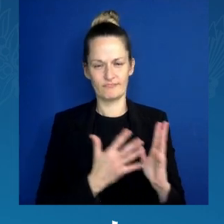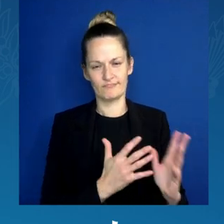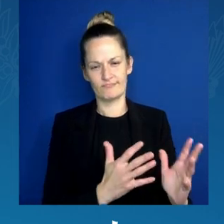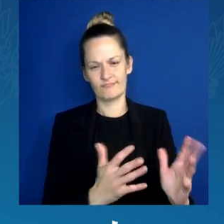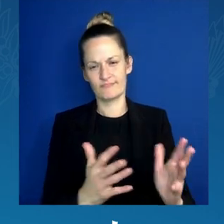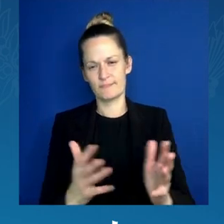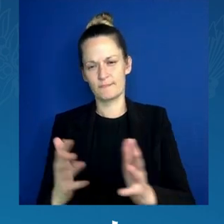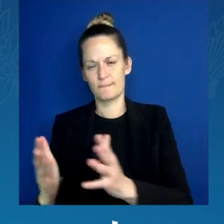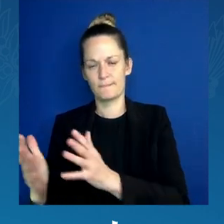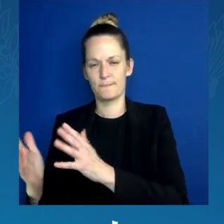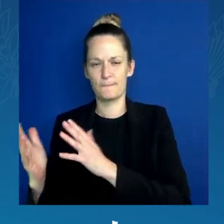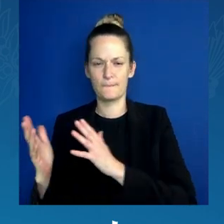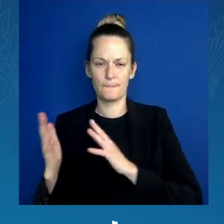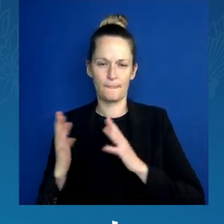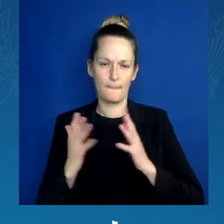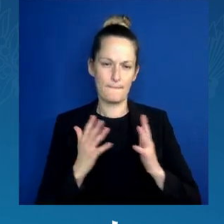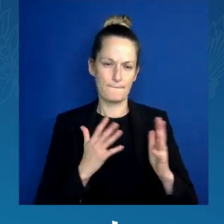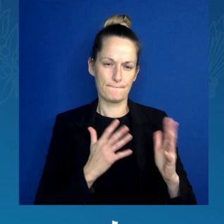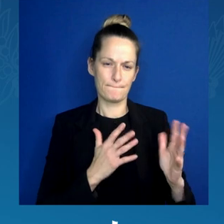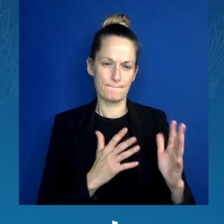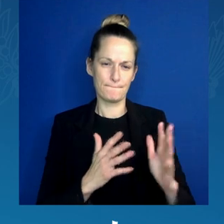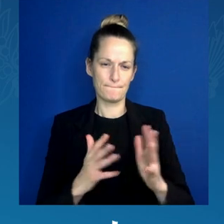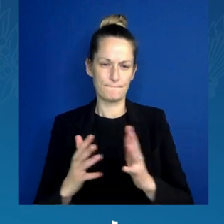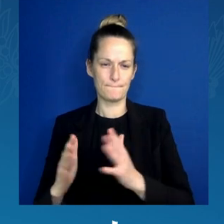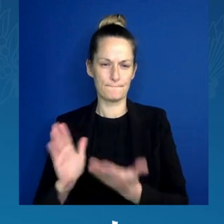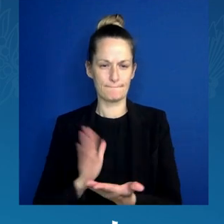States of America,